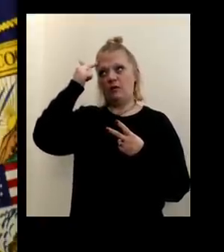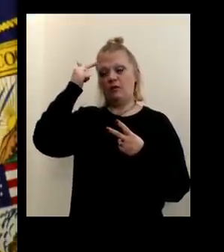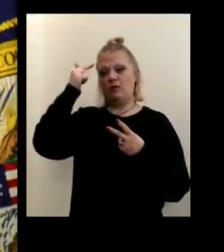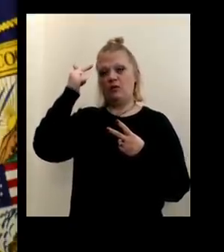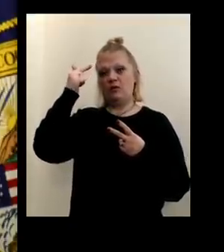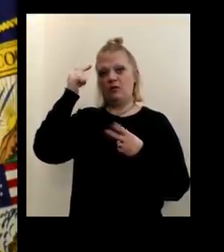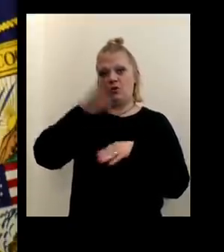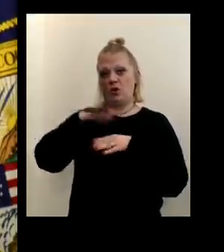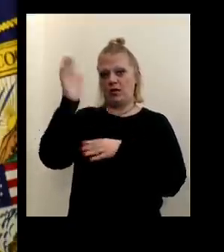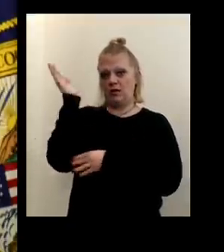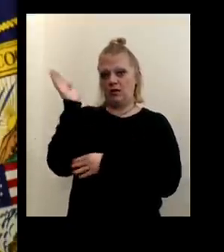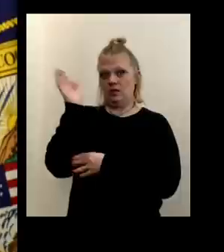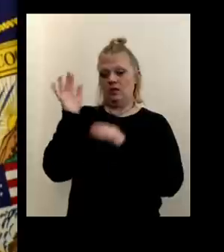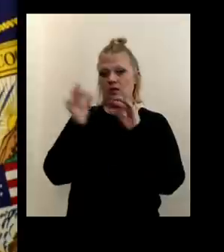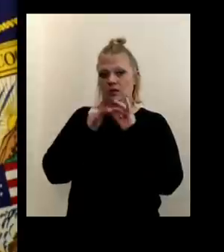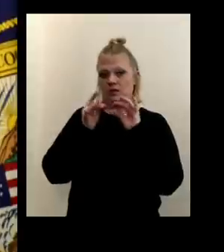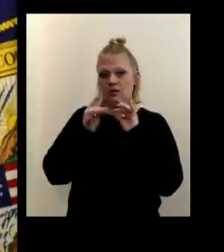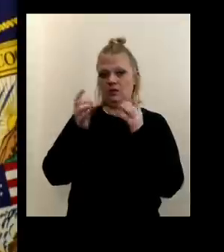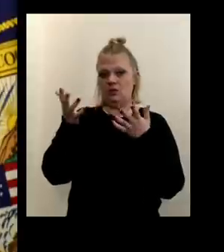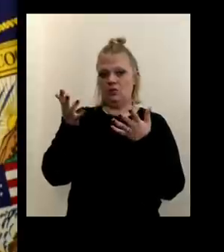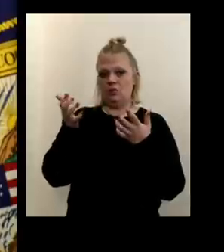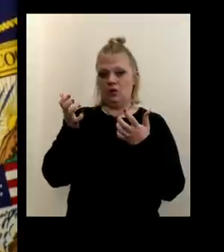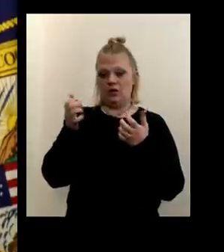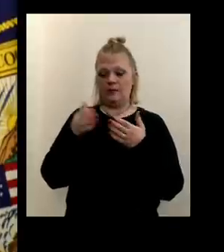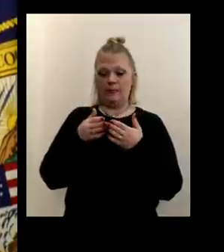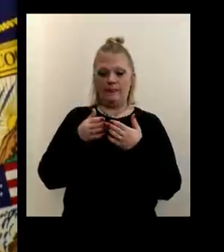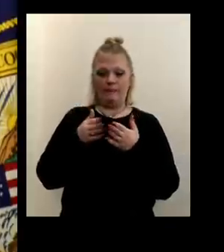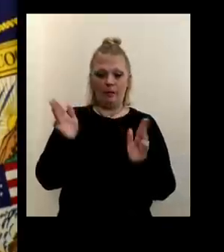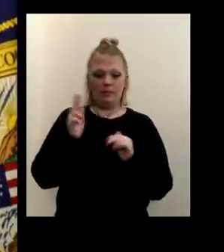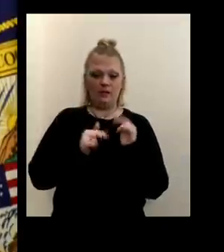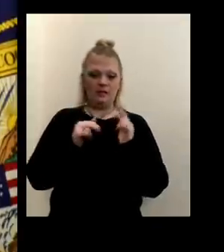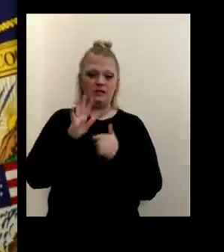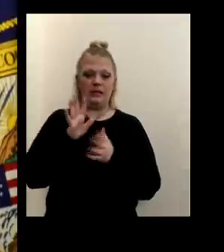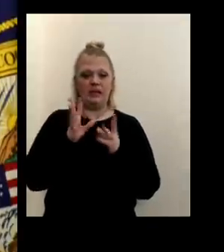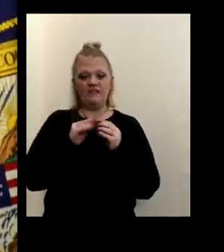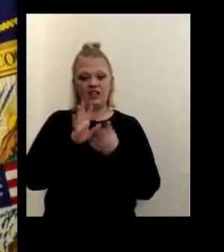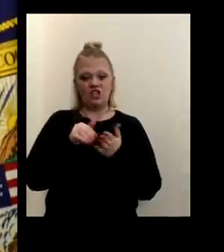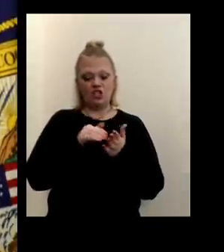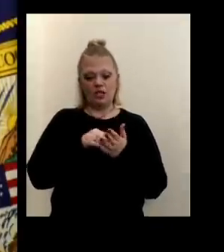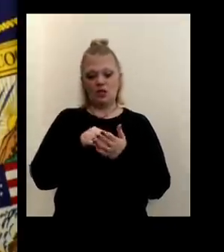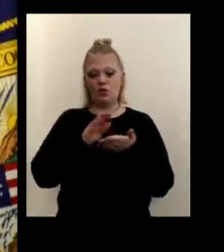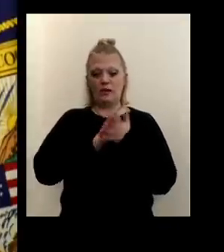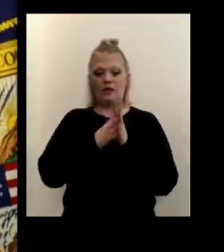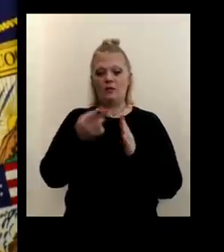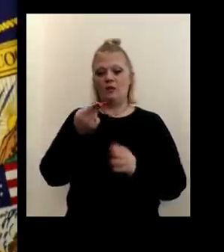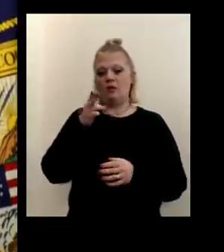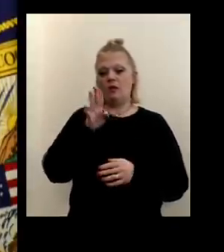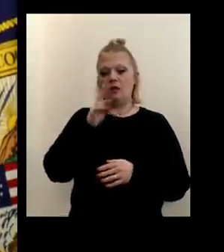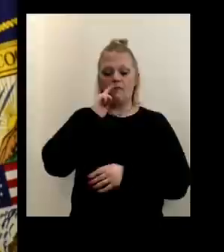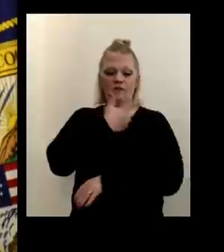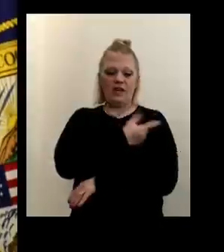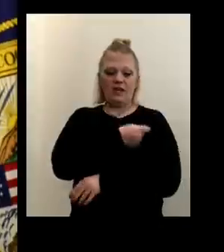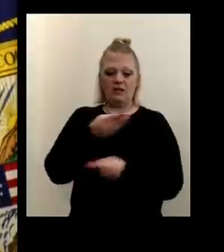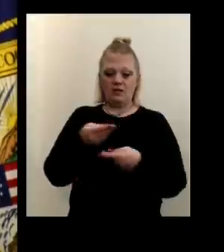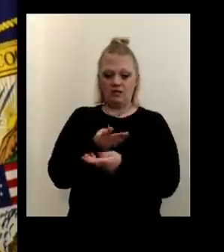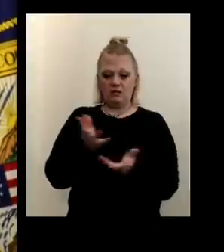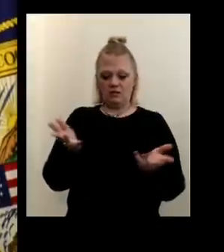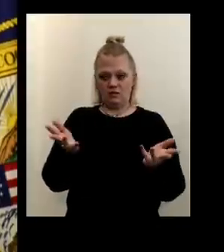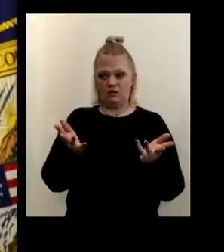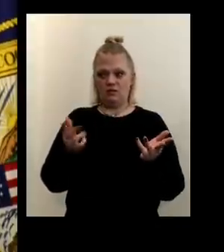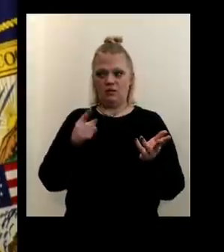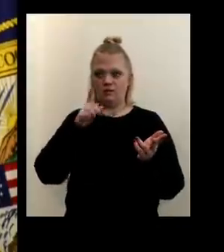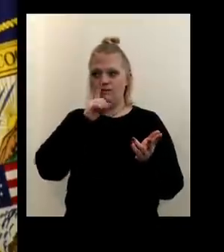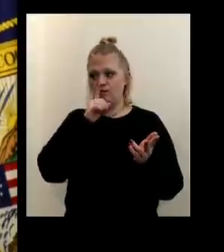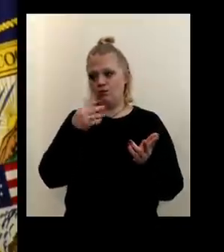mentioned wanting, um, public facilities like convention centers to be hubs for vaccine distribution. I imagine you've already had some of those